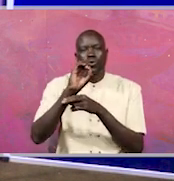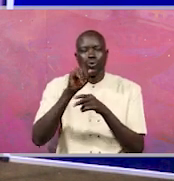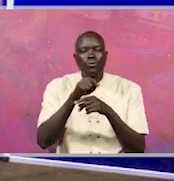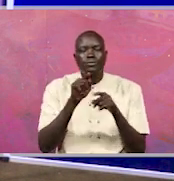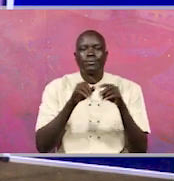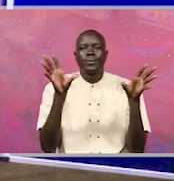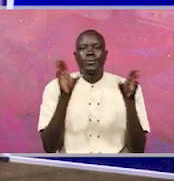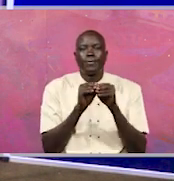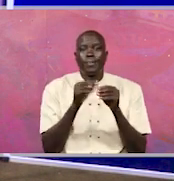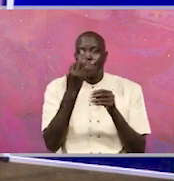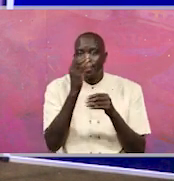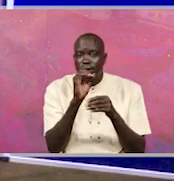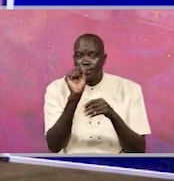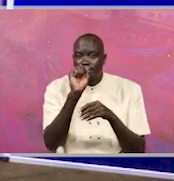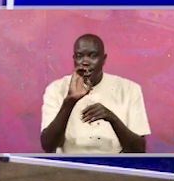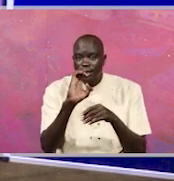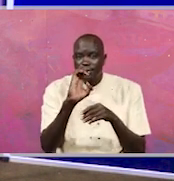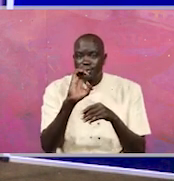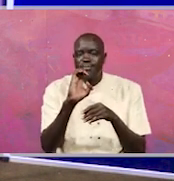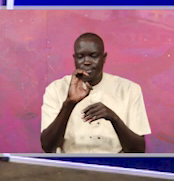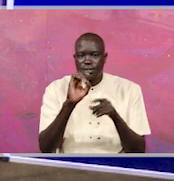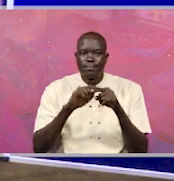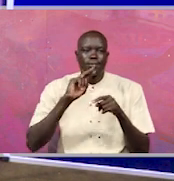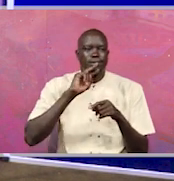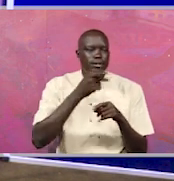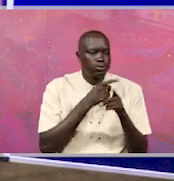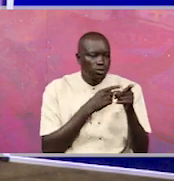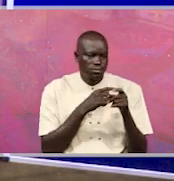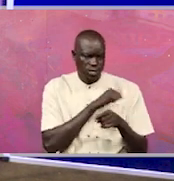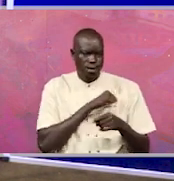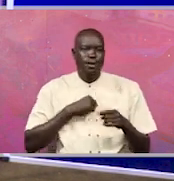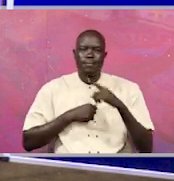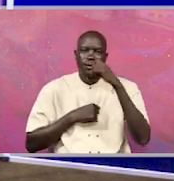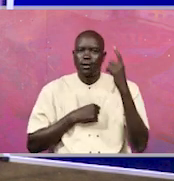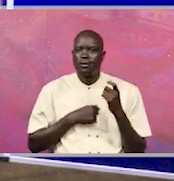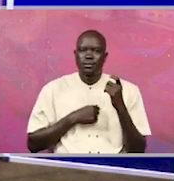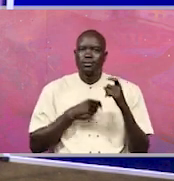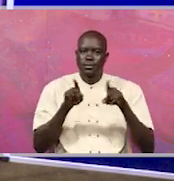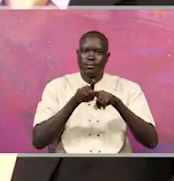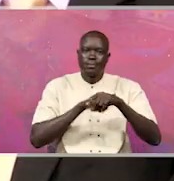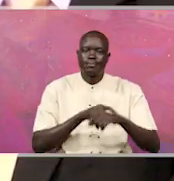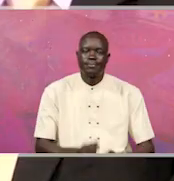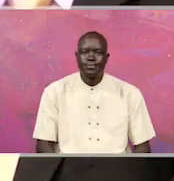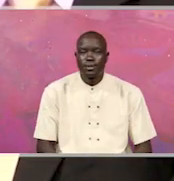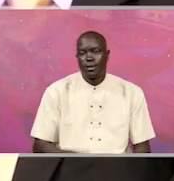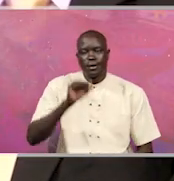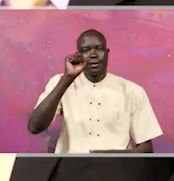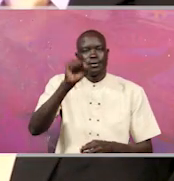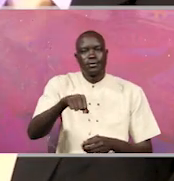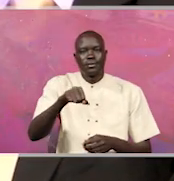in 30 seconds, and maybe 30 seconds to respond to what the lady asked as well. Yes,